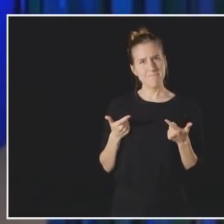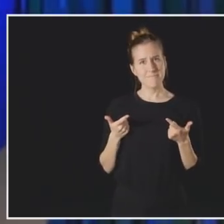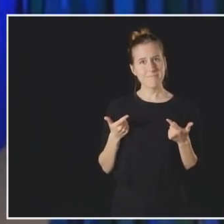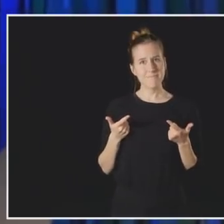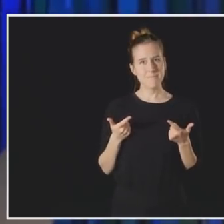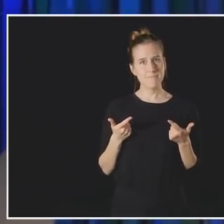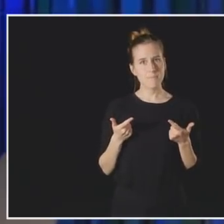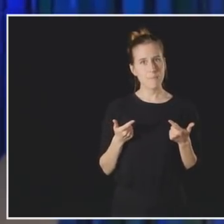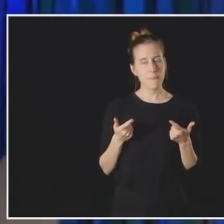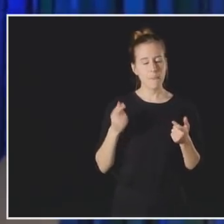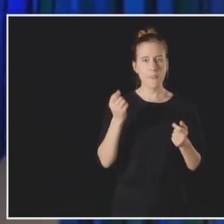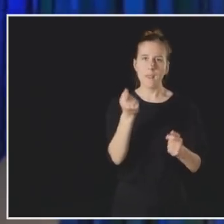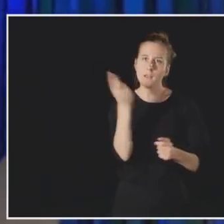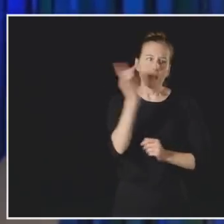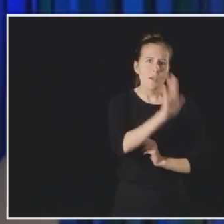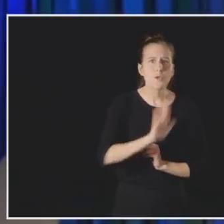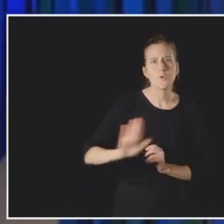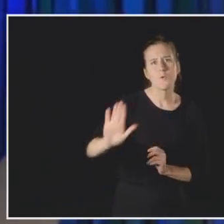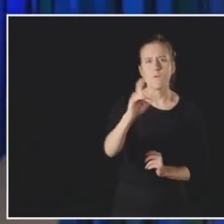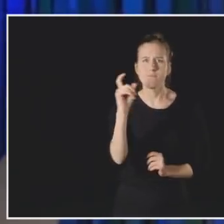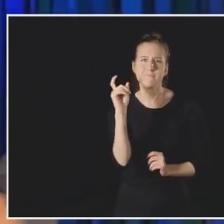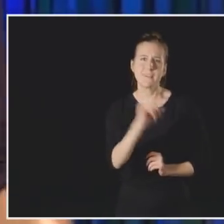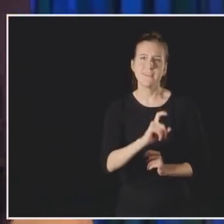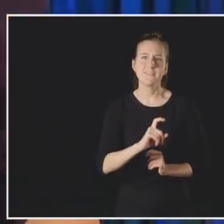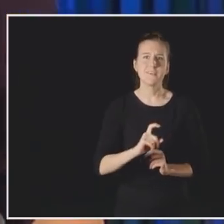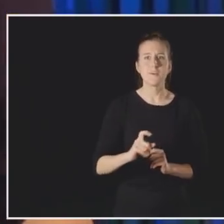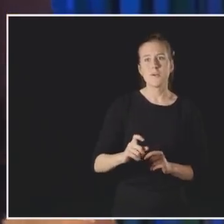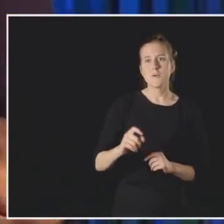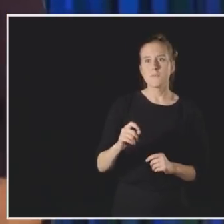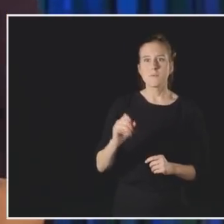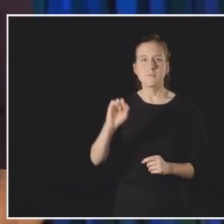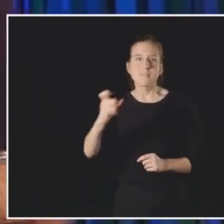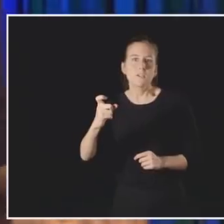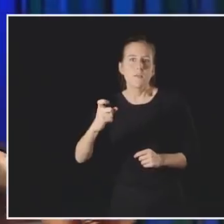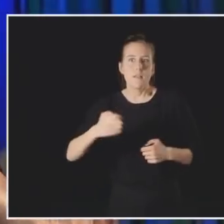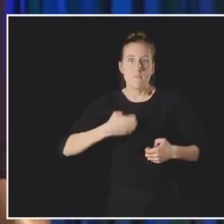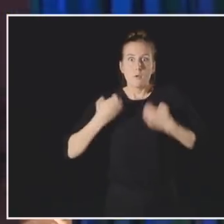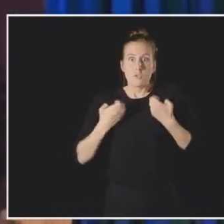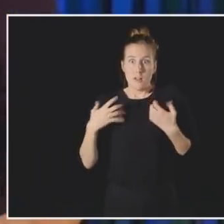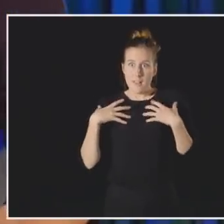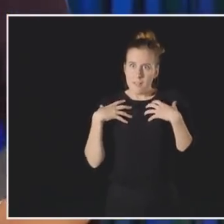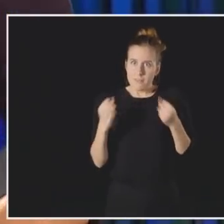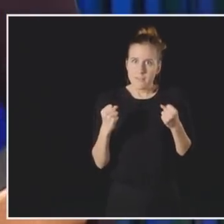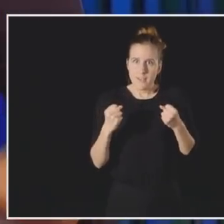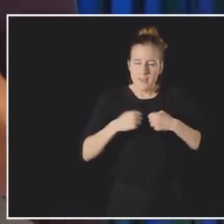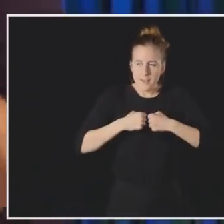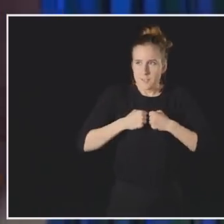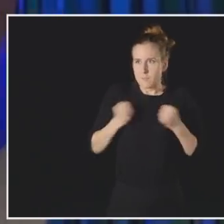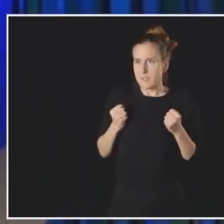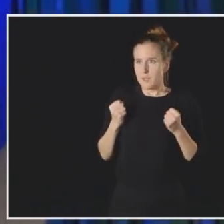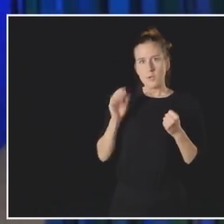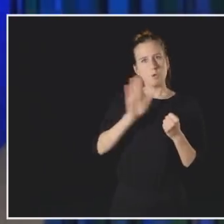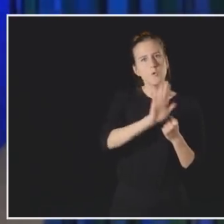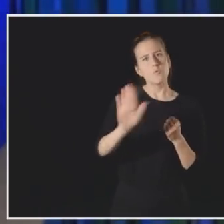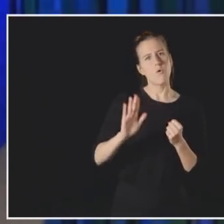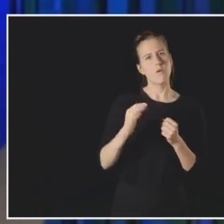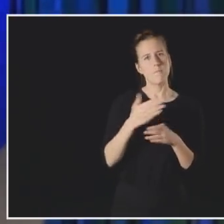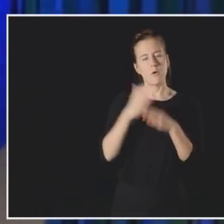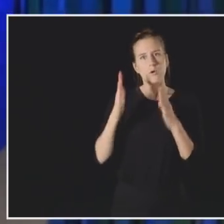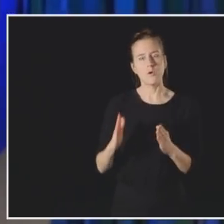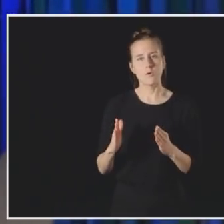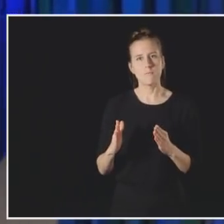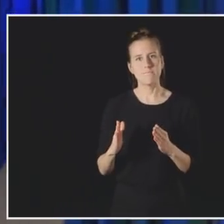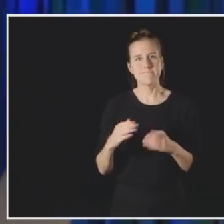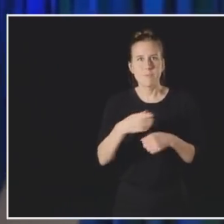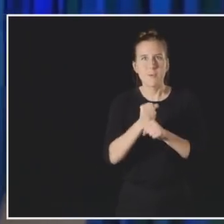sexuality. Understanding your needs for sexual and emotional wellness and expressing this to your